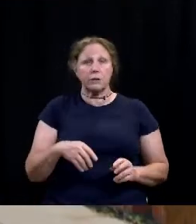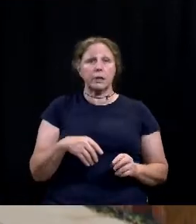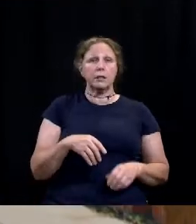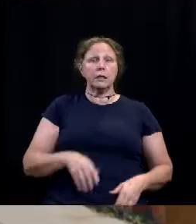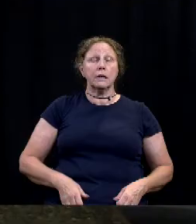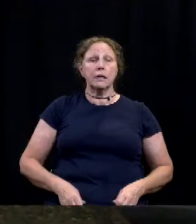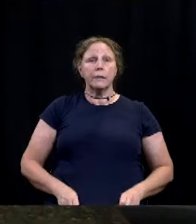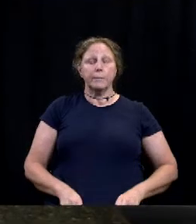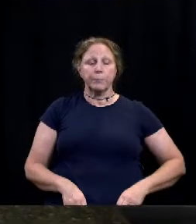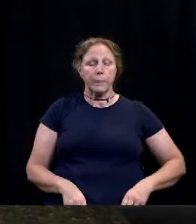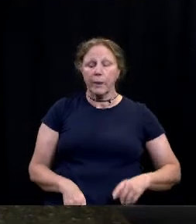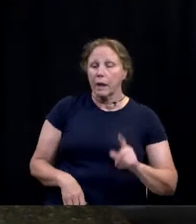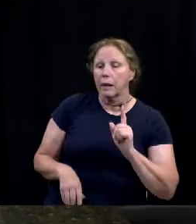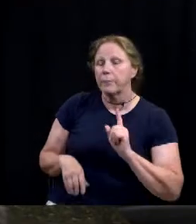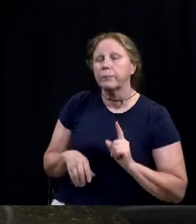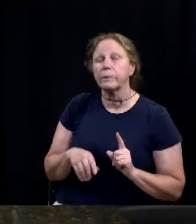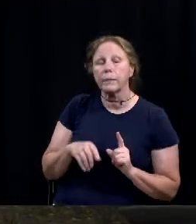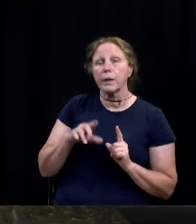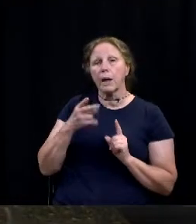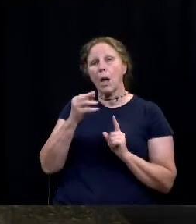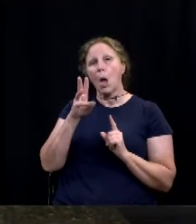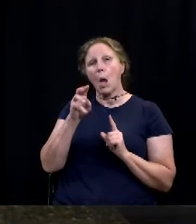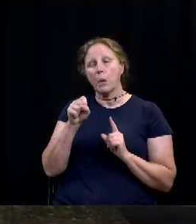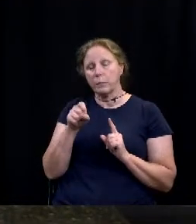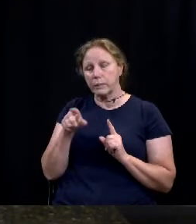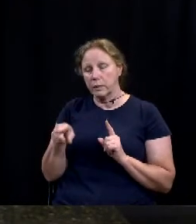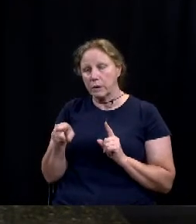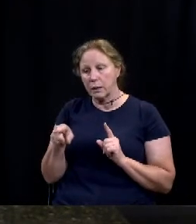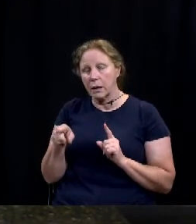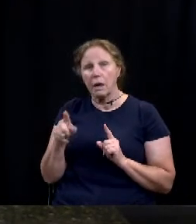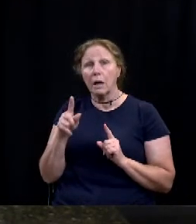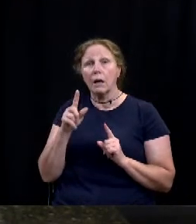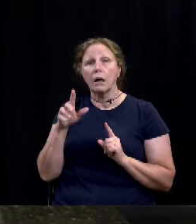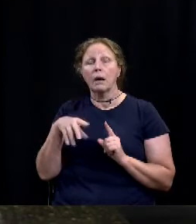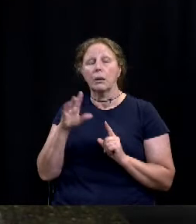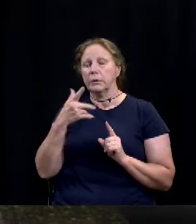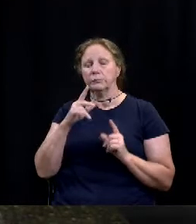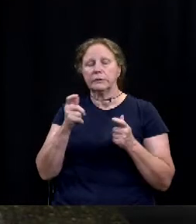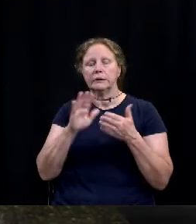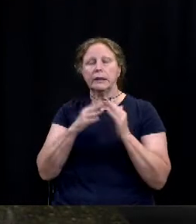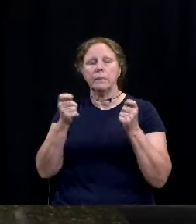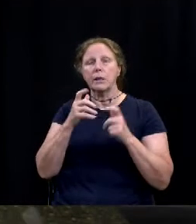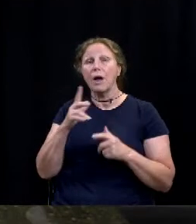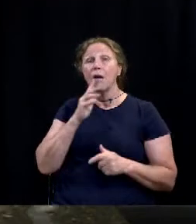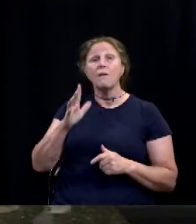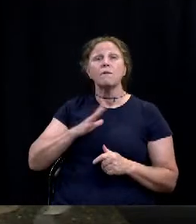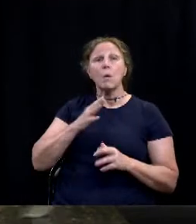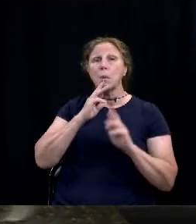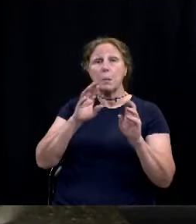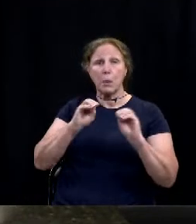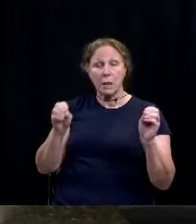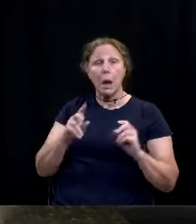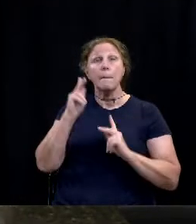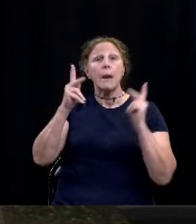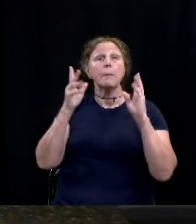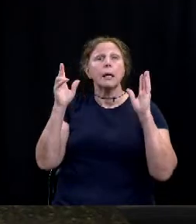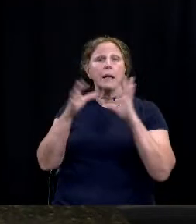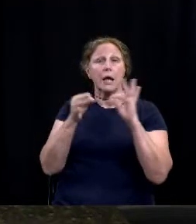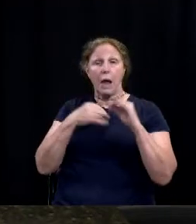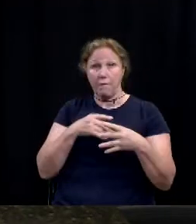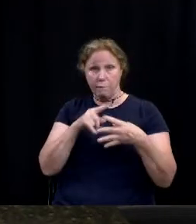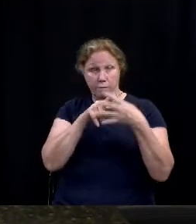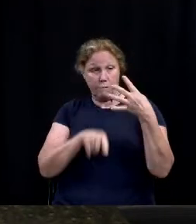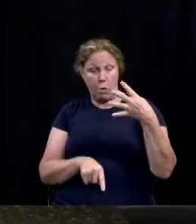Thanks for those comments, Mayor. We do not have any informal reports on the agenda today. From a public hearing standpoint, we have four.